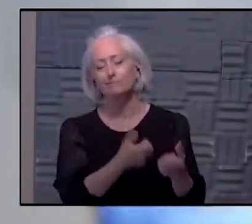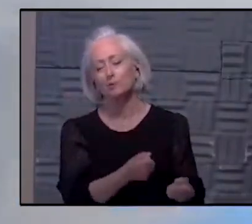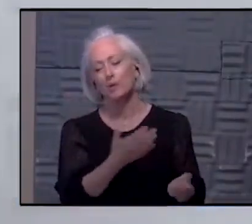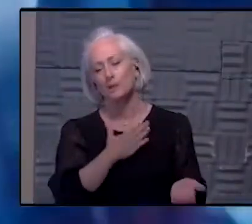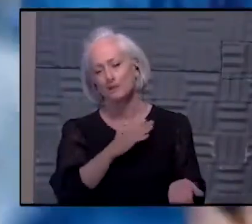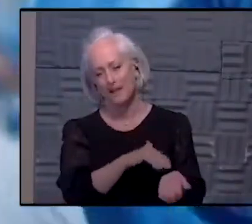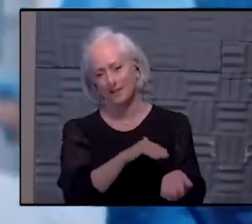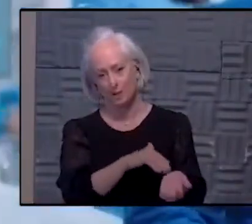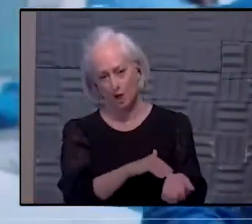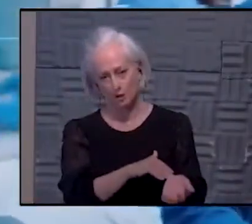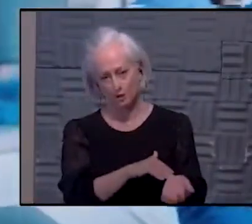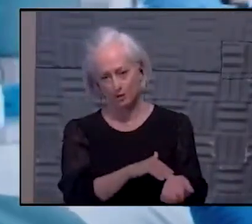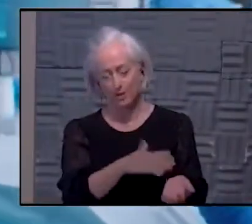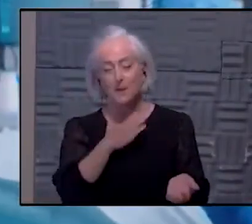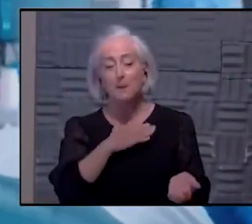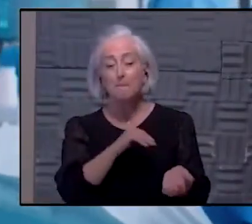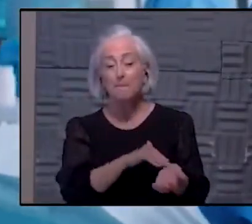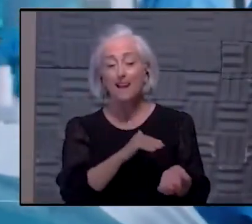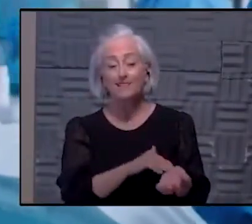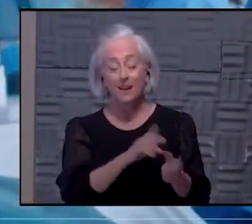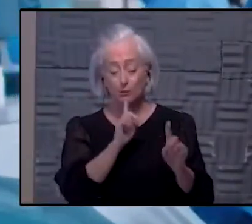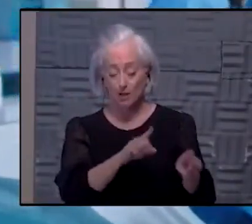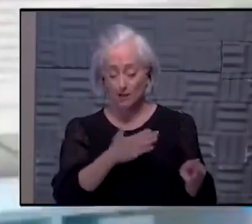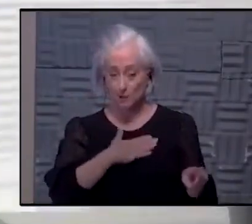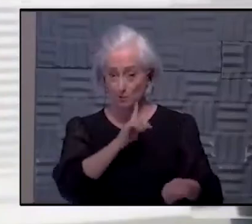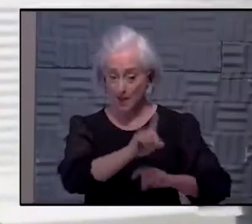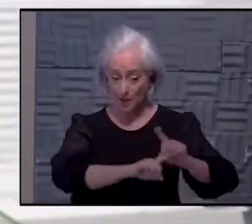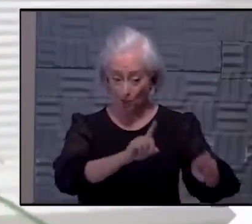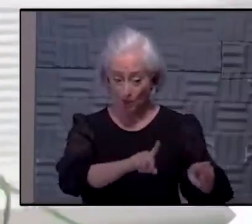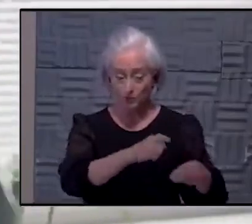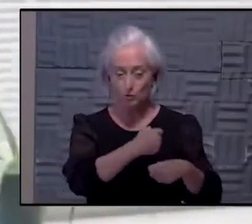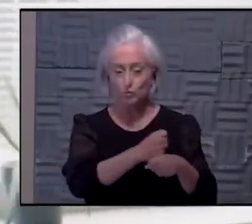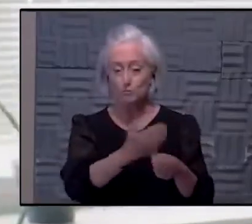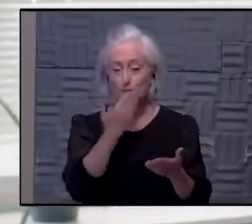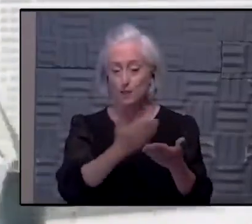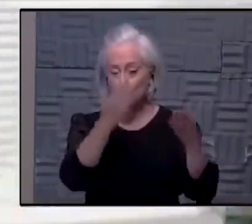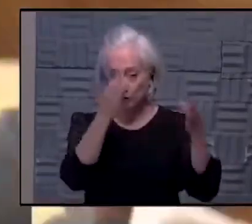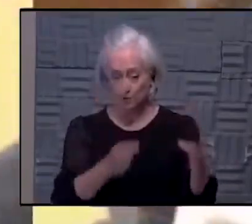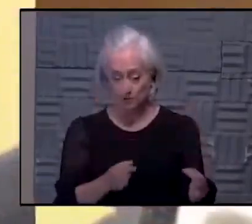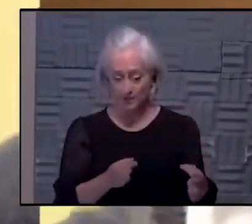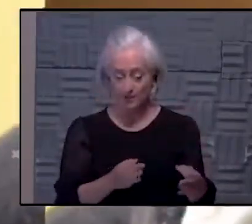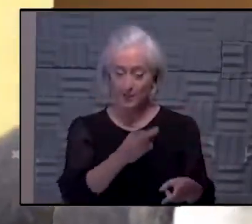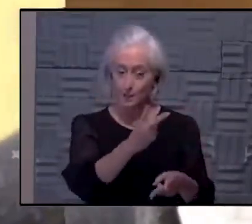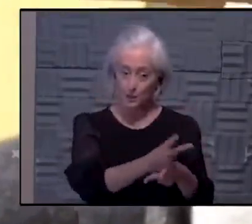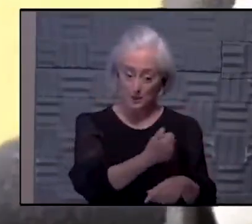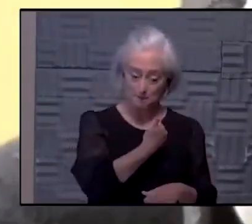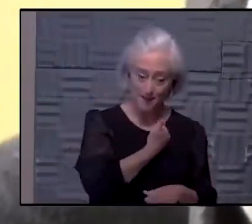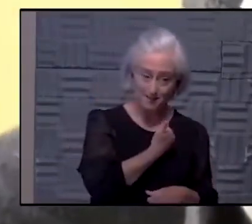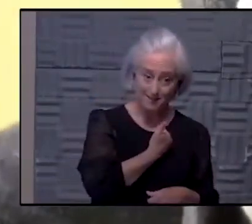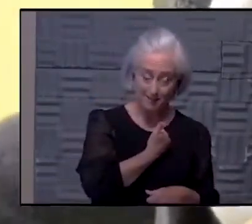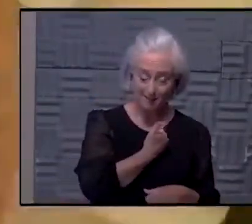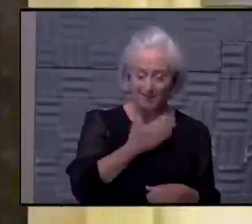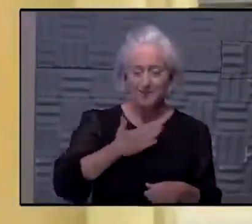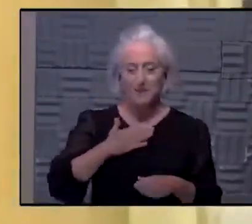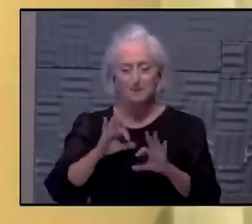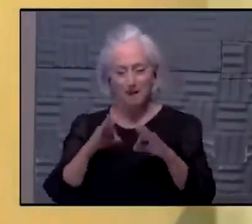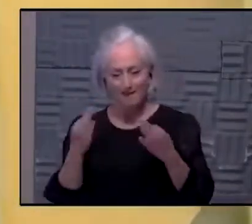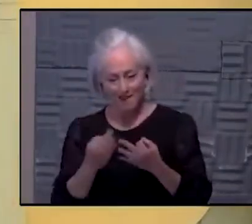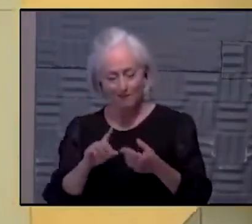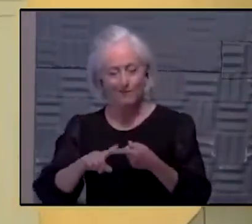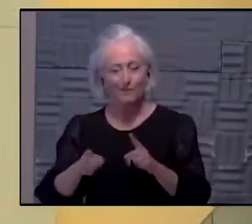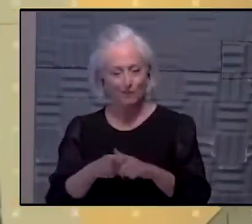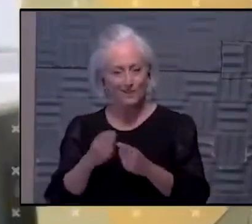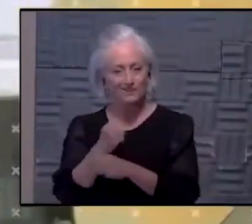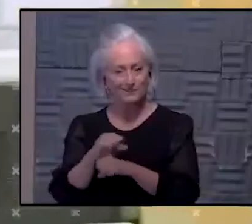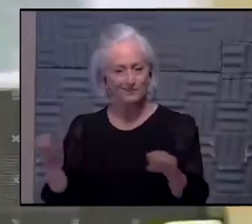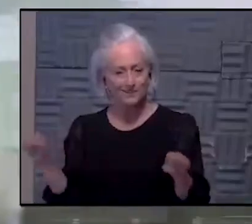doctor. My doctor gave me the answers I needed to make the right choice to keep me and everyone I love safe. When it comes to the